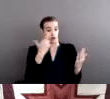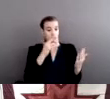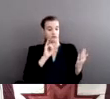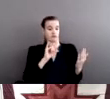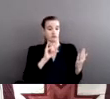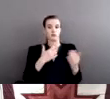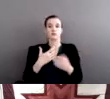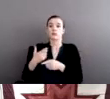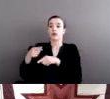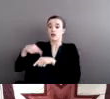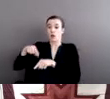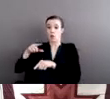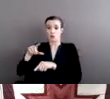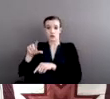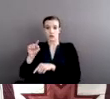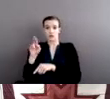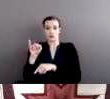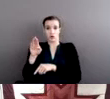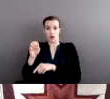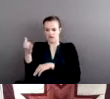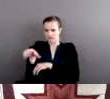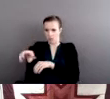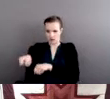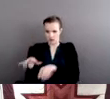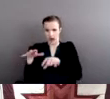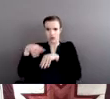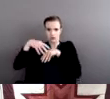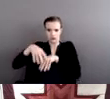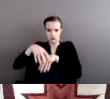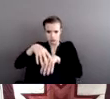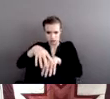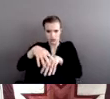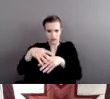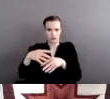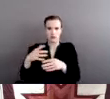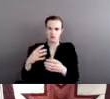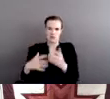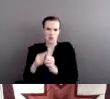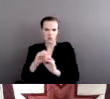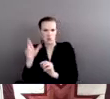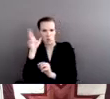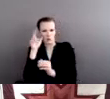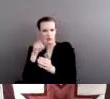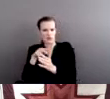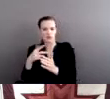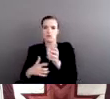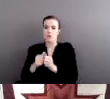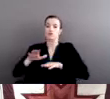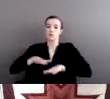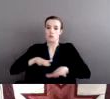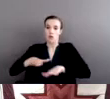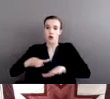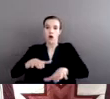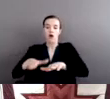night to camp, and keep in mind most of us are on foot, that there was rape happening in those evenings.